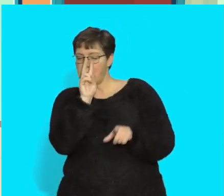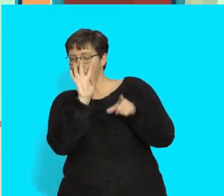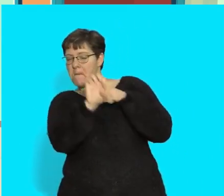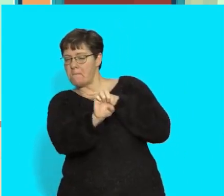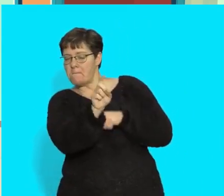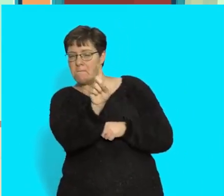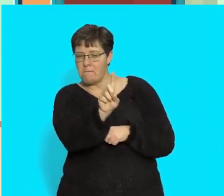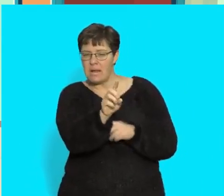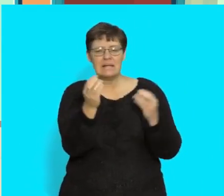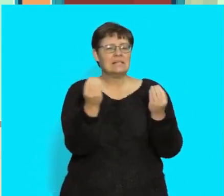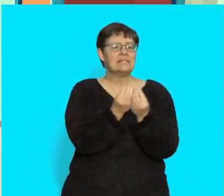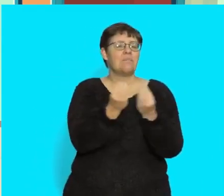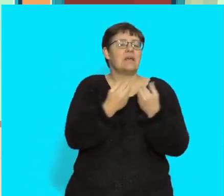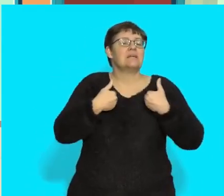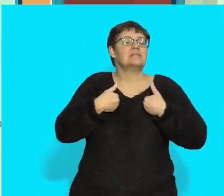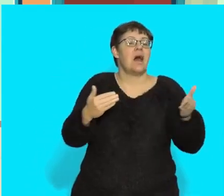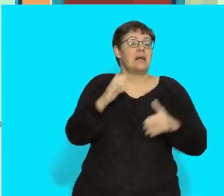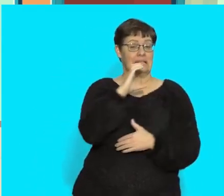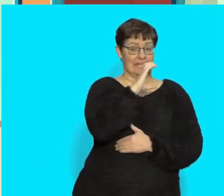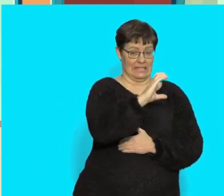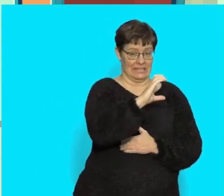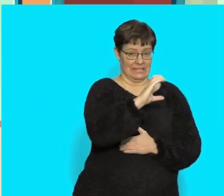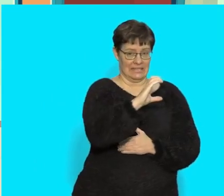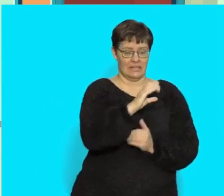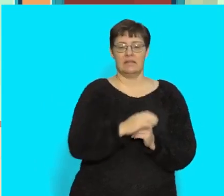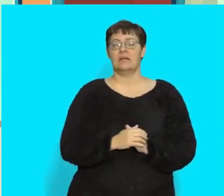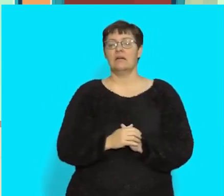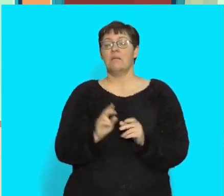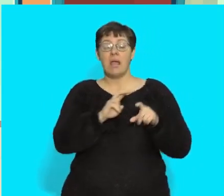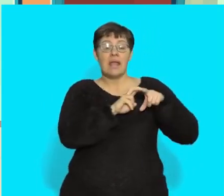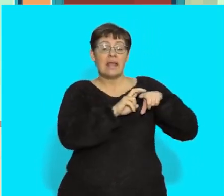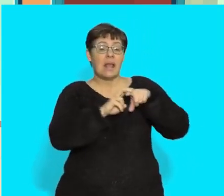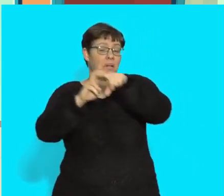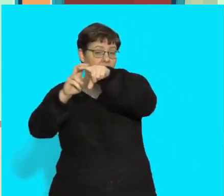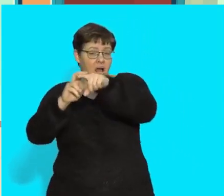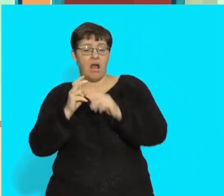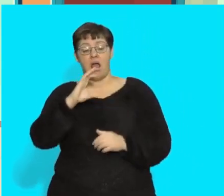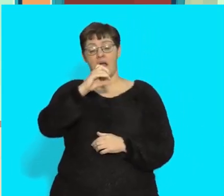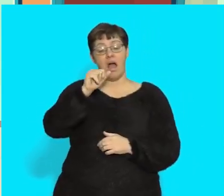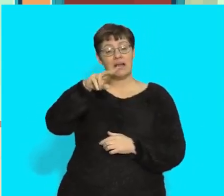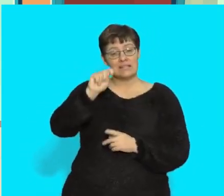beginning with C. Is it a cable car, a cart, or a cow?